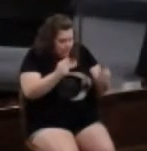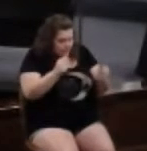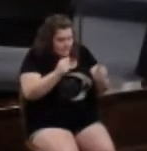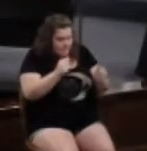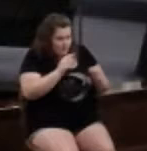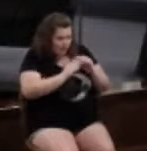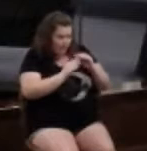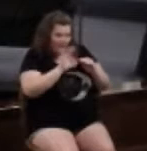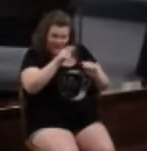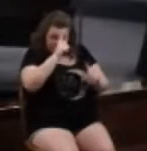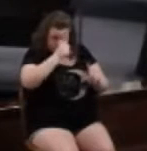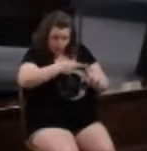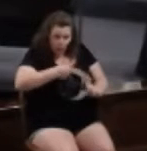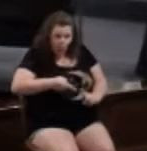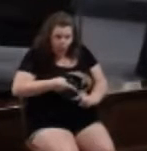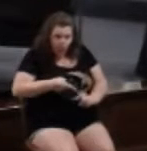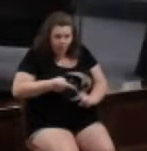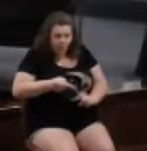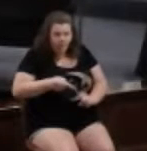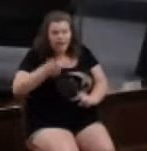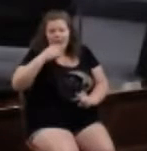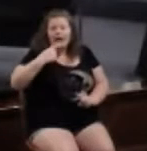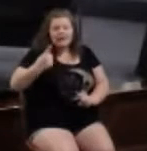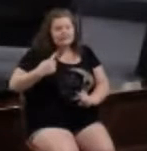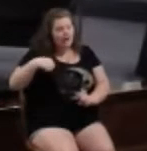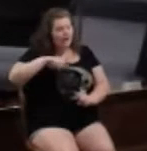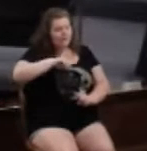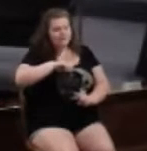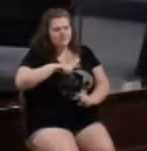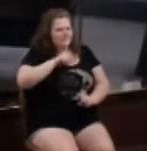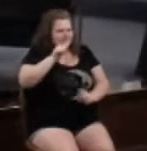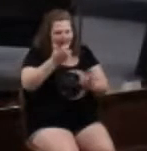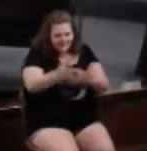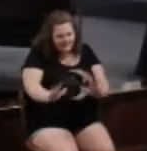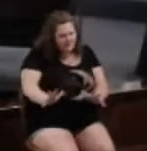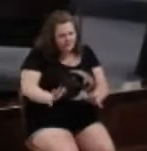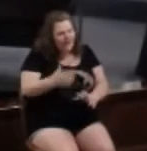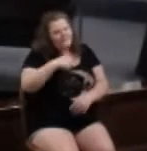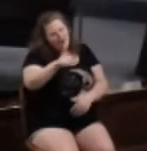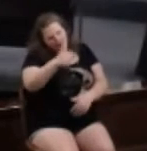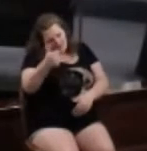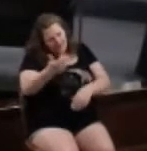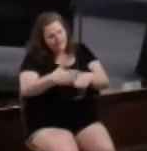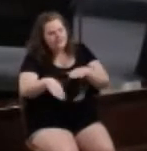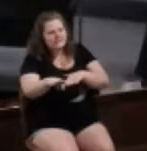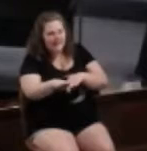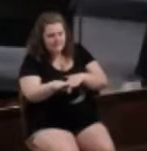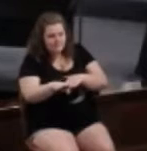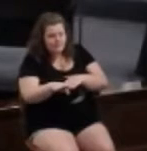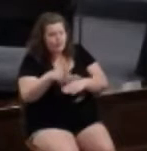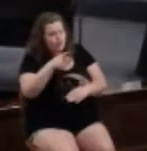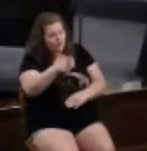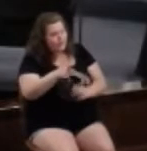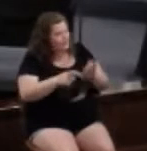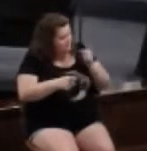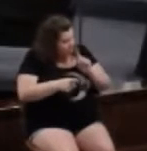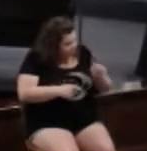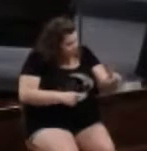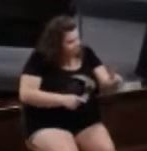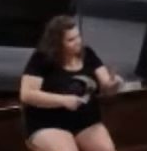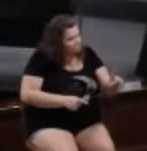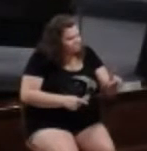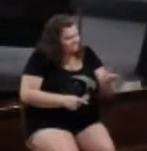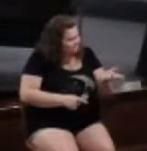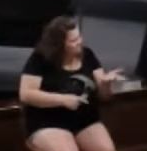are the goal, God tells us it's not over yet, there's another step. If you go to them individually